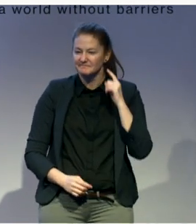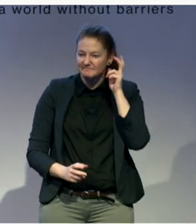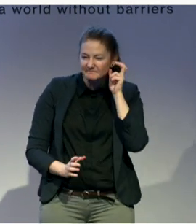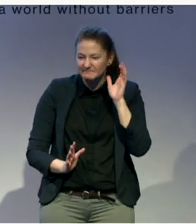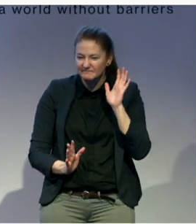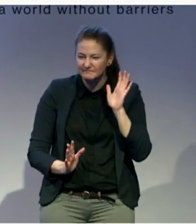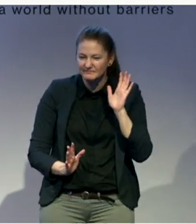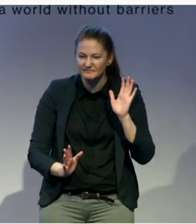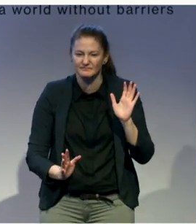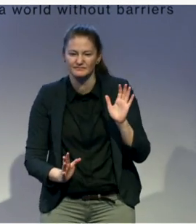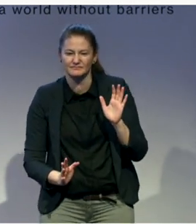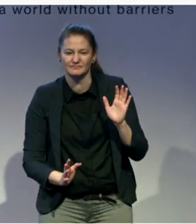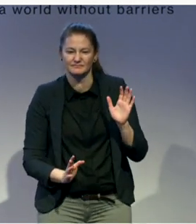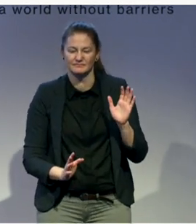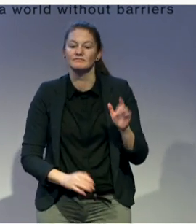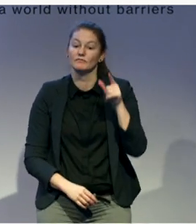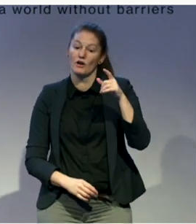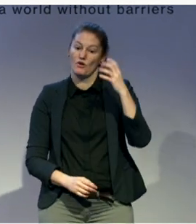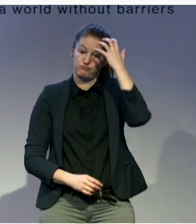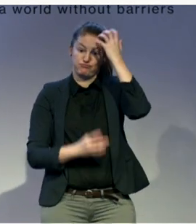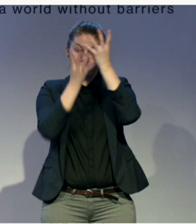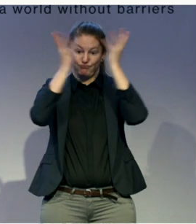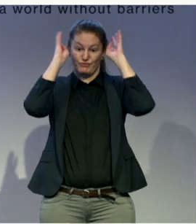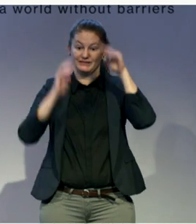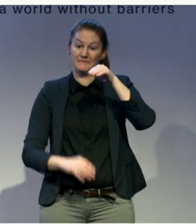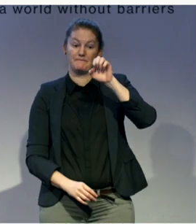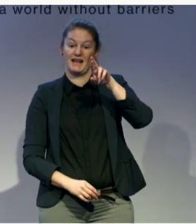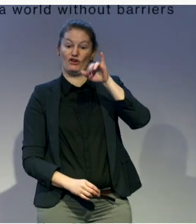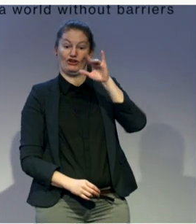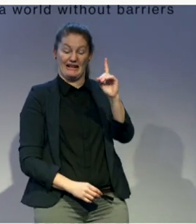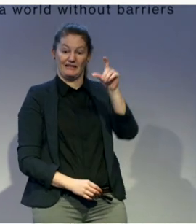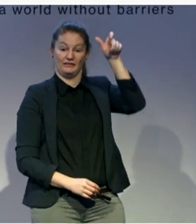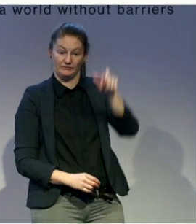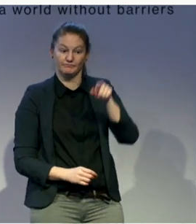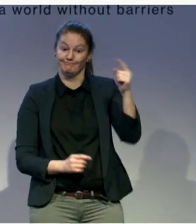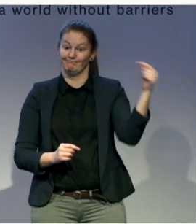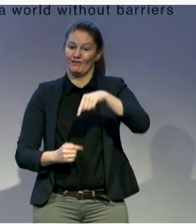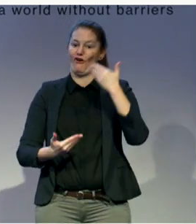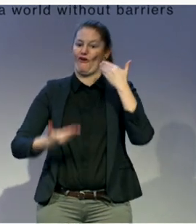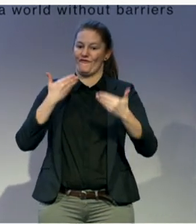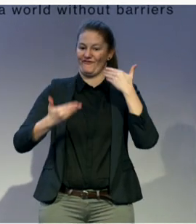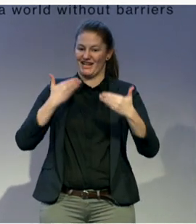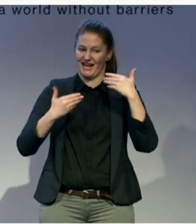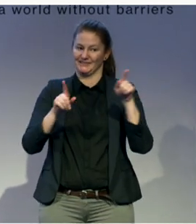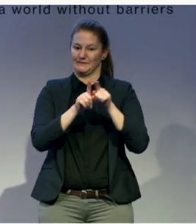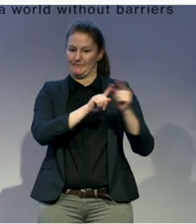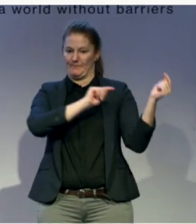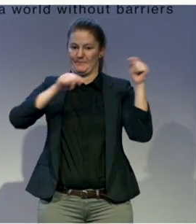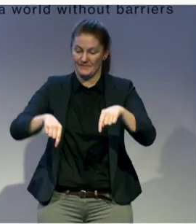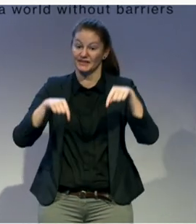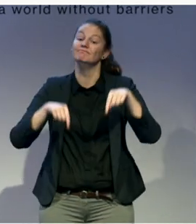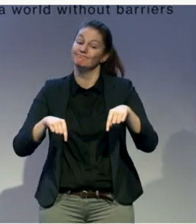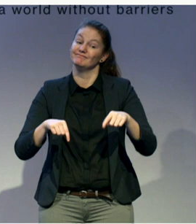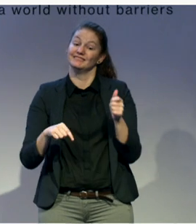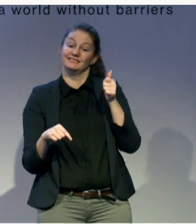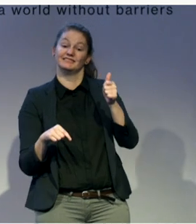at the conference, to officially establish all of the rights rights guaranteed to citizens with disabilities, including specific language